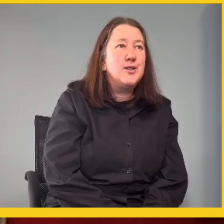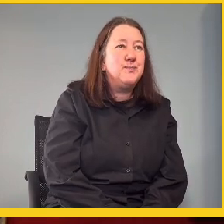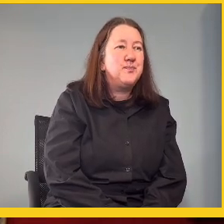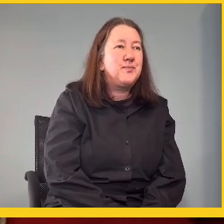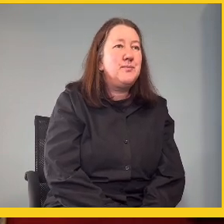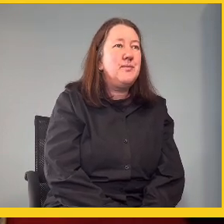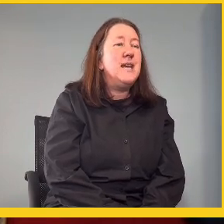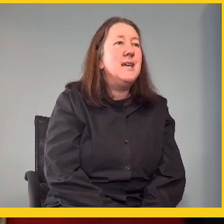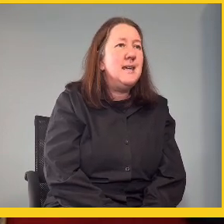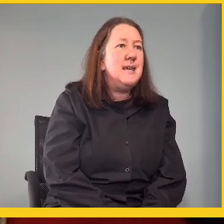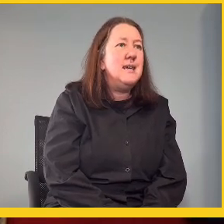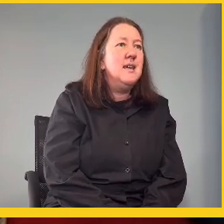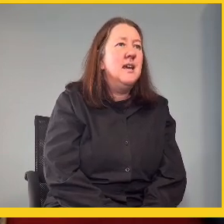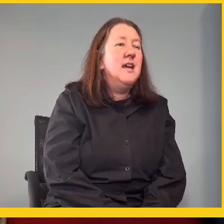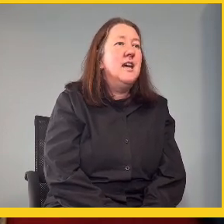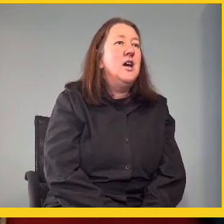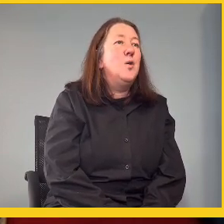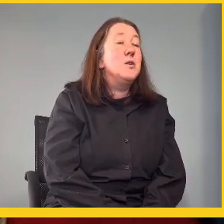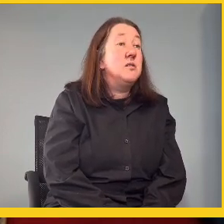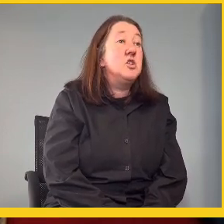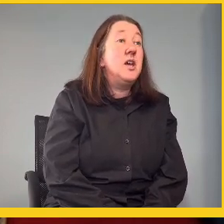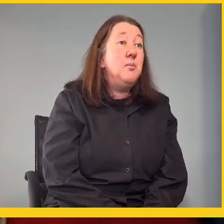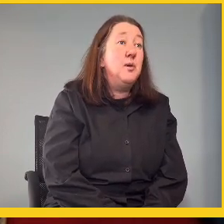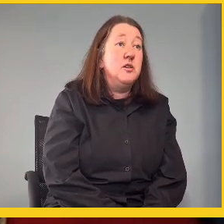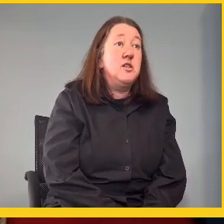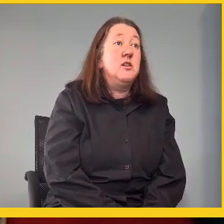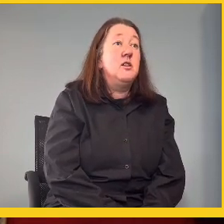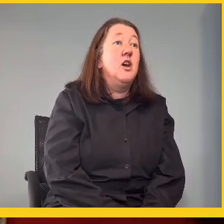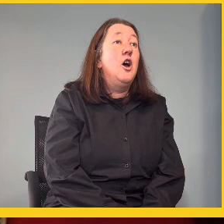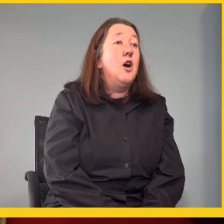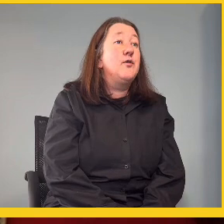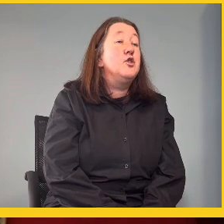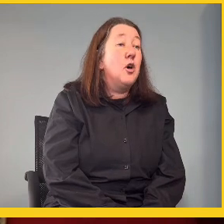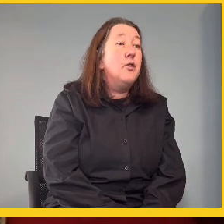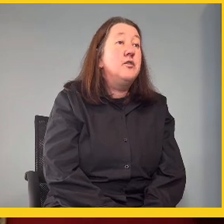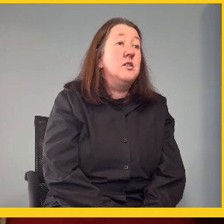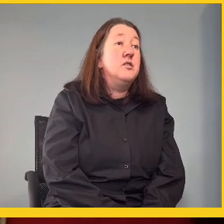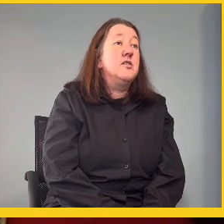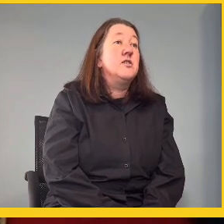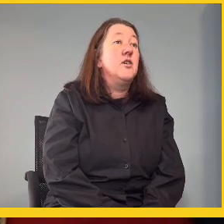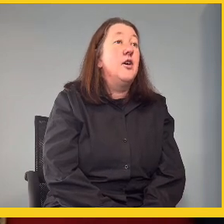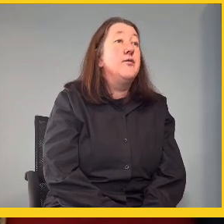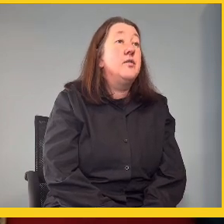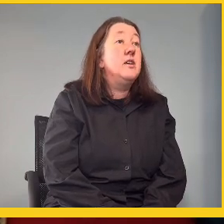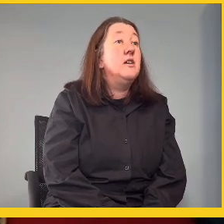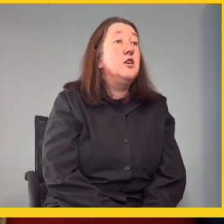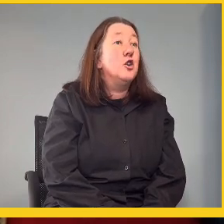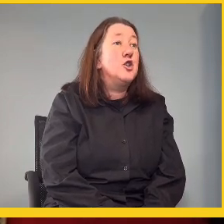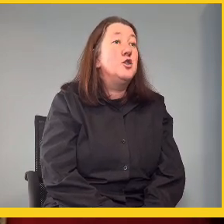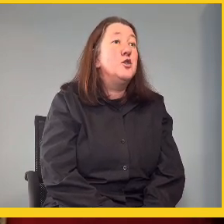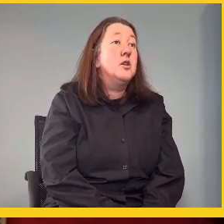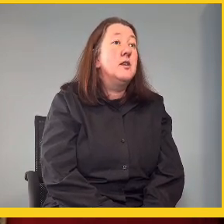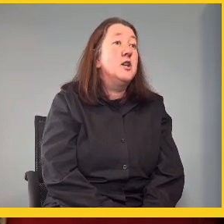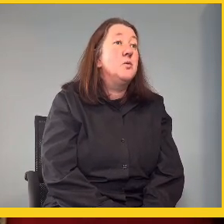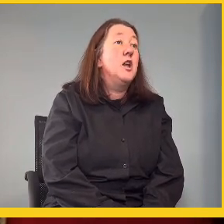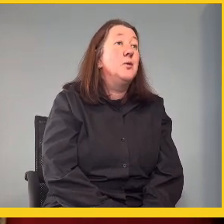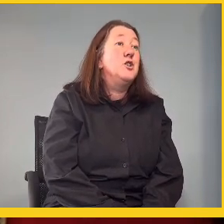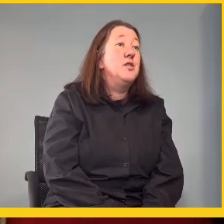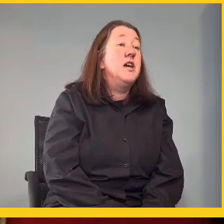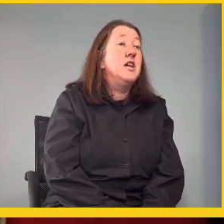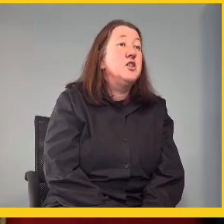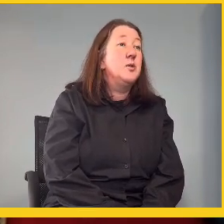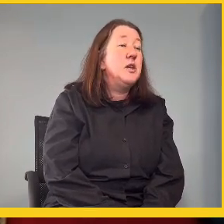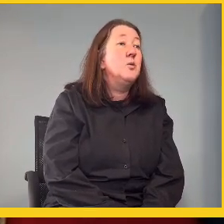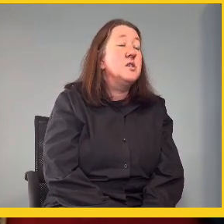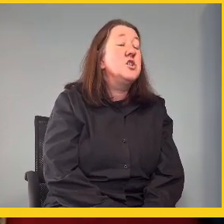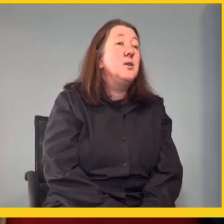Because he was the chairperson of the drafters of the constitution as we know